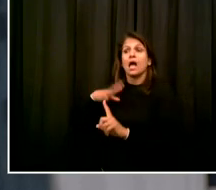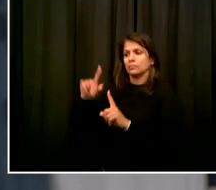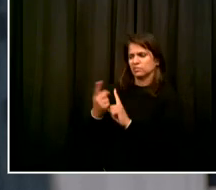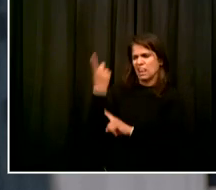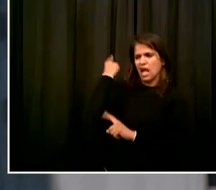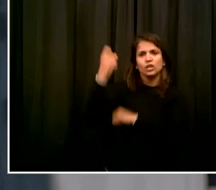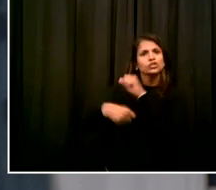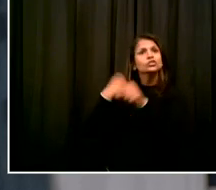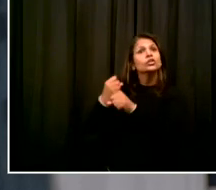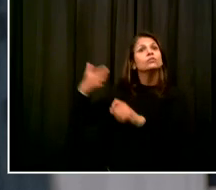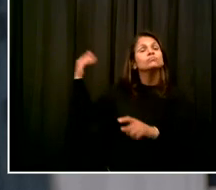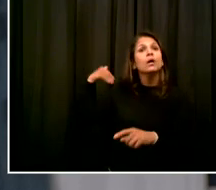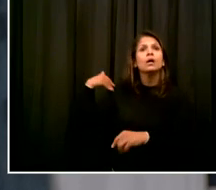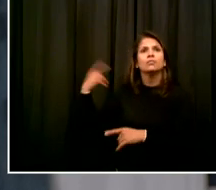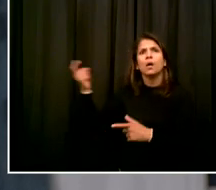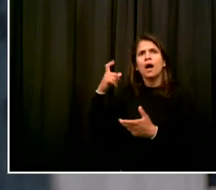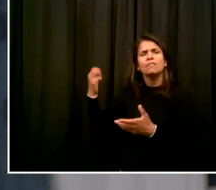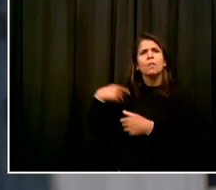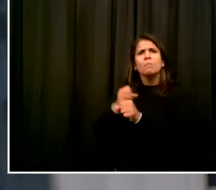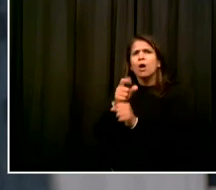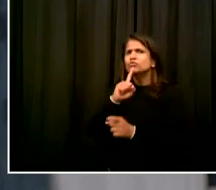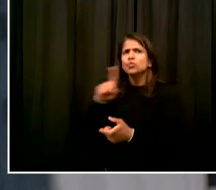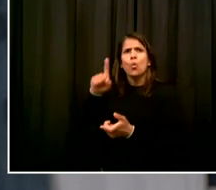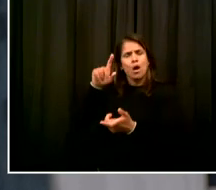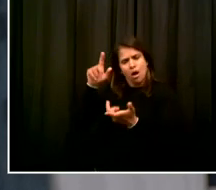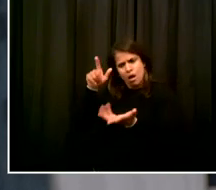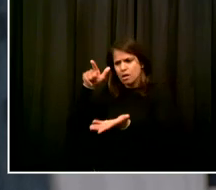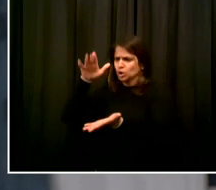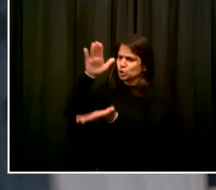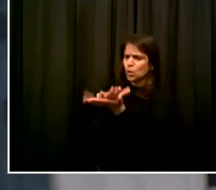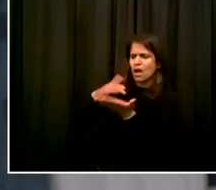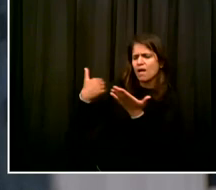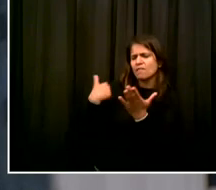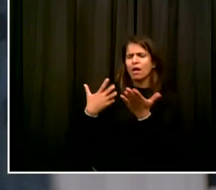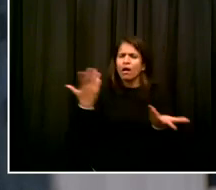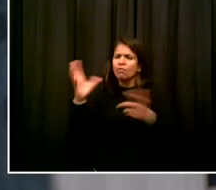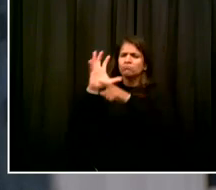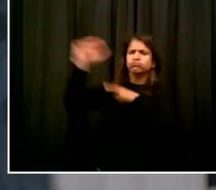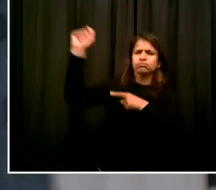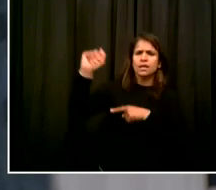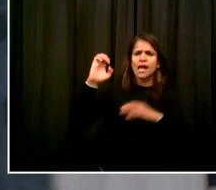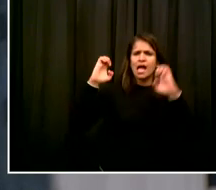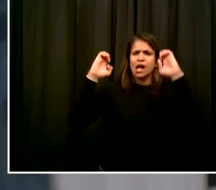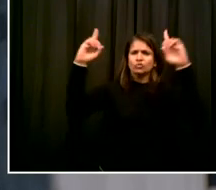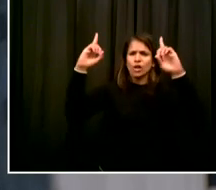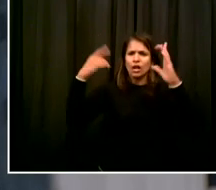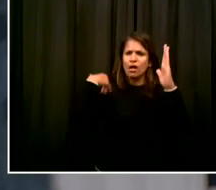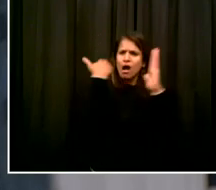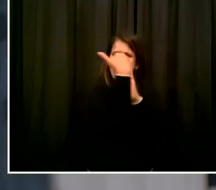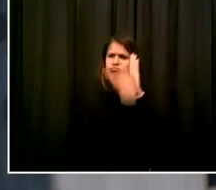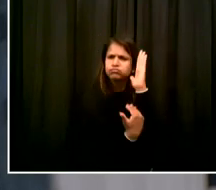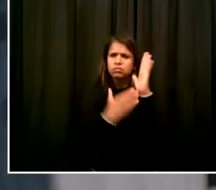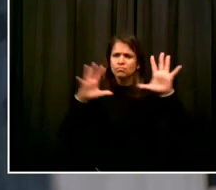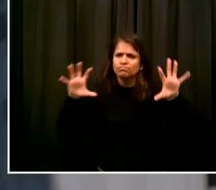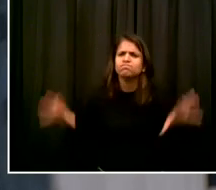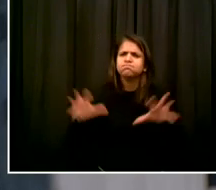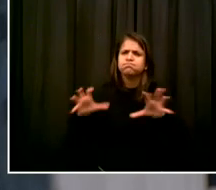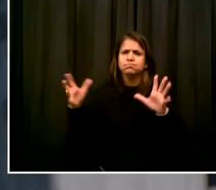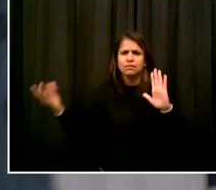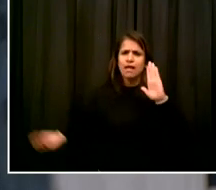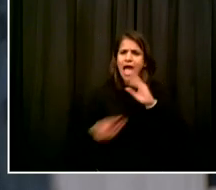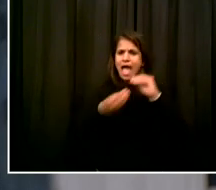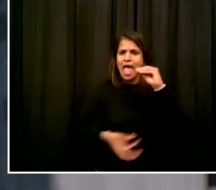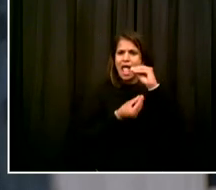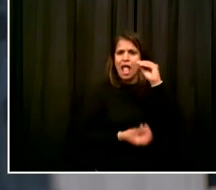and every middle and high schooler with restorative practices aimed at strengthening community, building character, and creating the